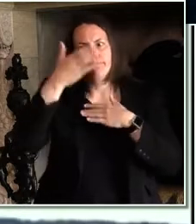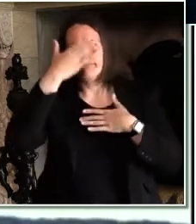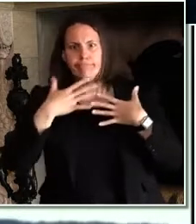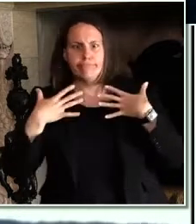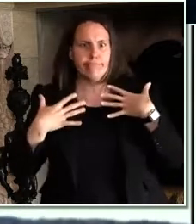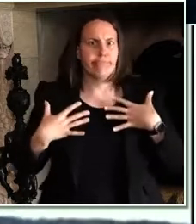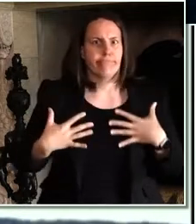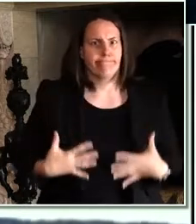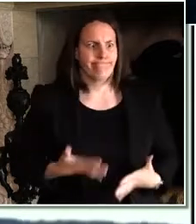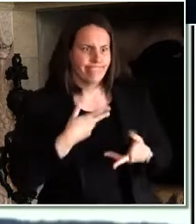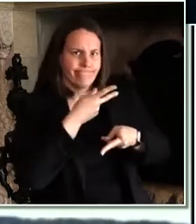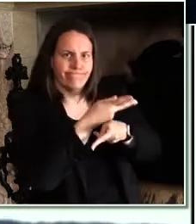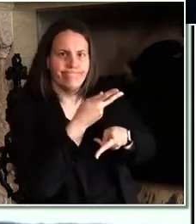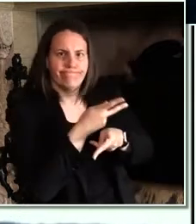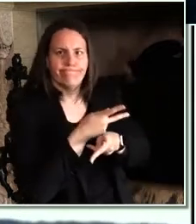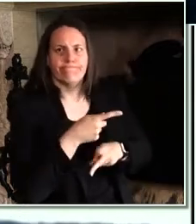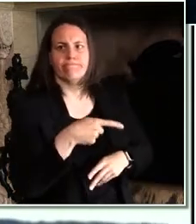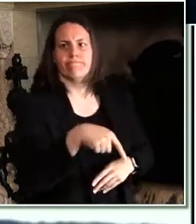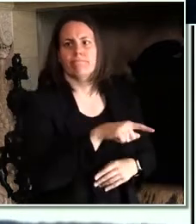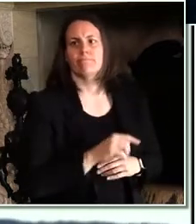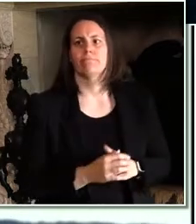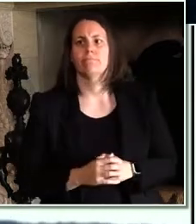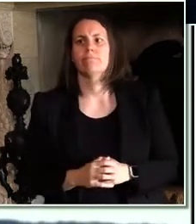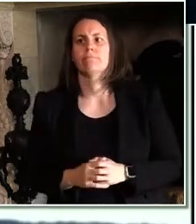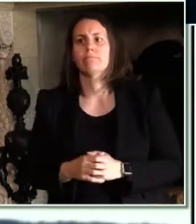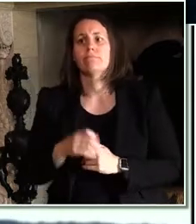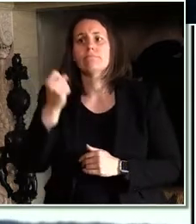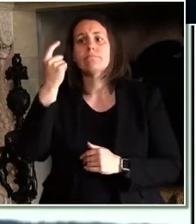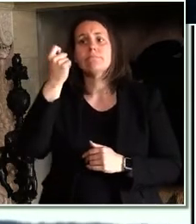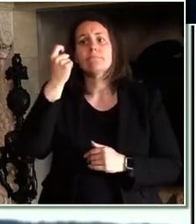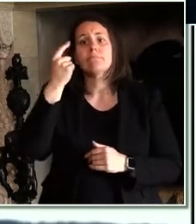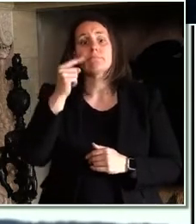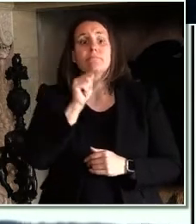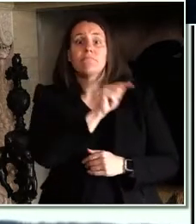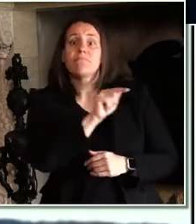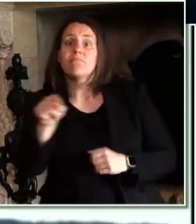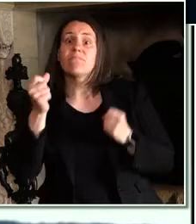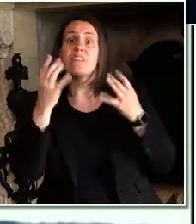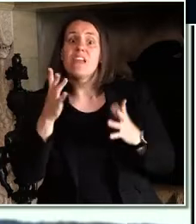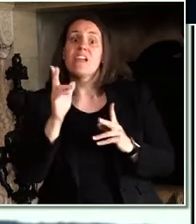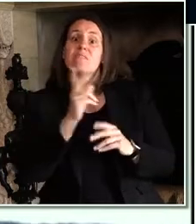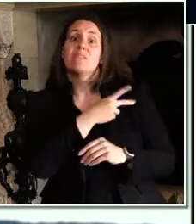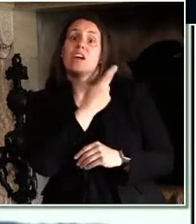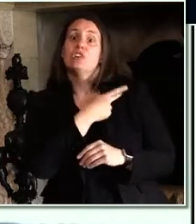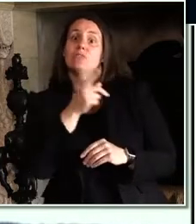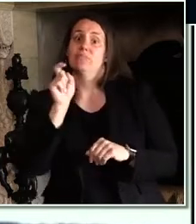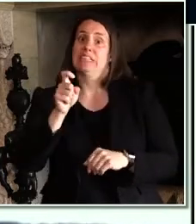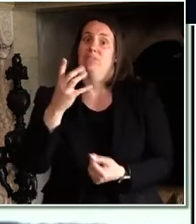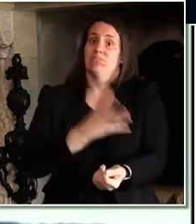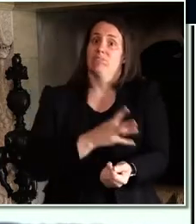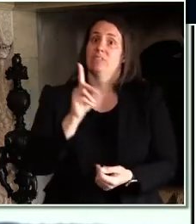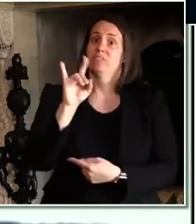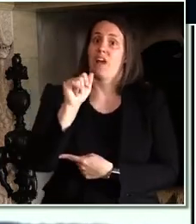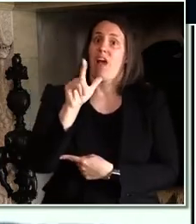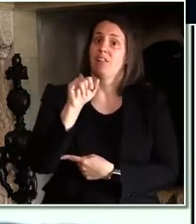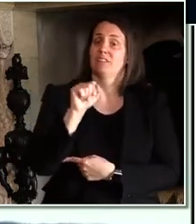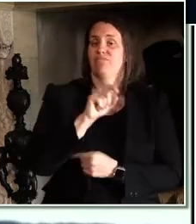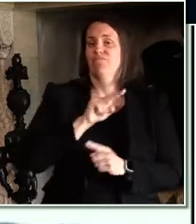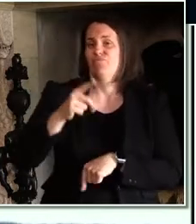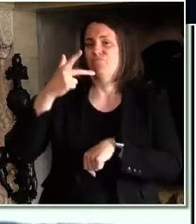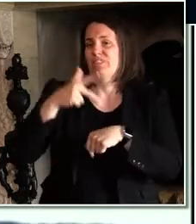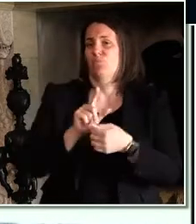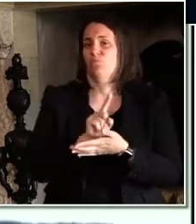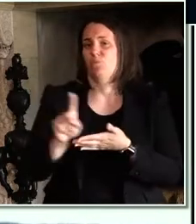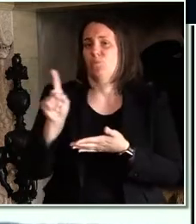Most of our dialysis patients come to the center three days a week. It's not feasible to give them COVID testing before every treatment,